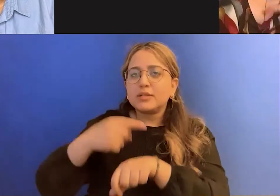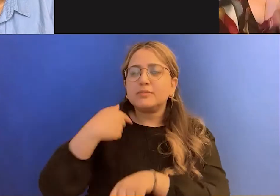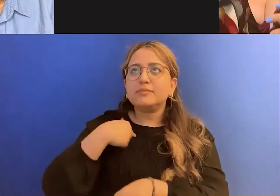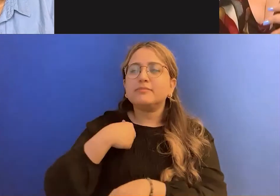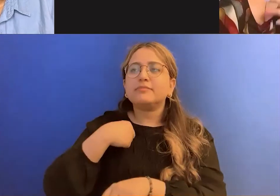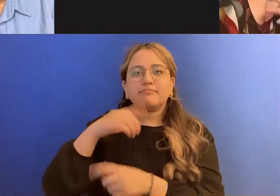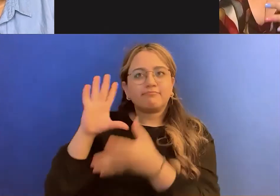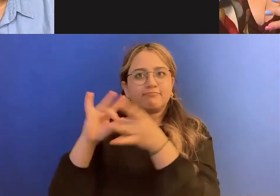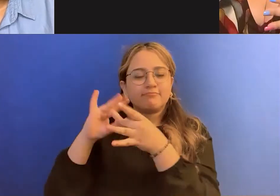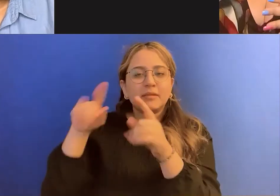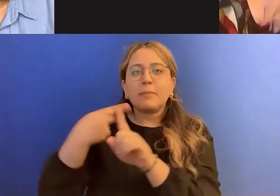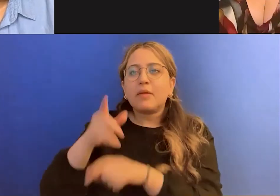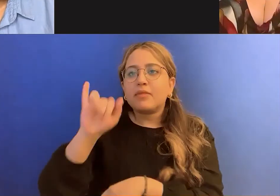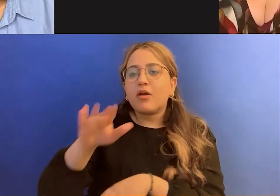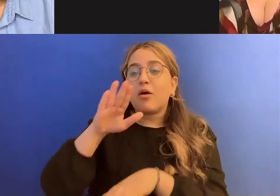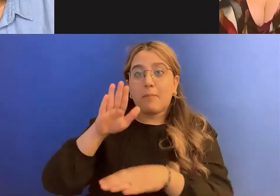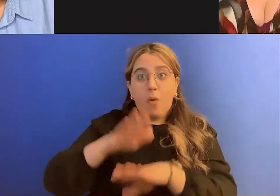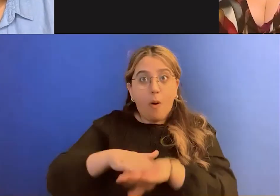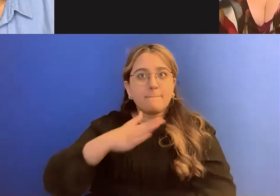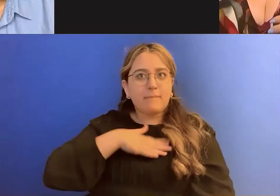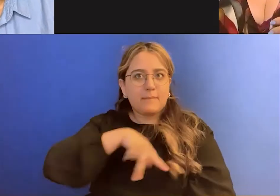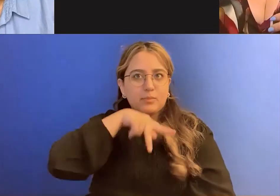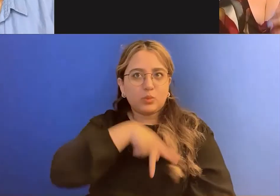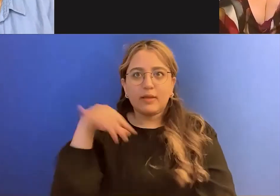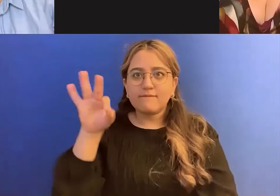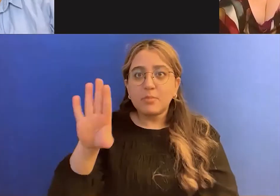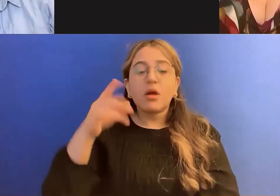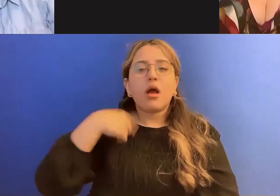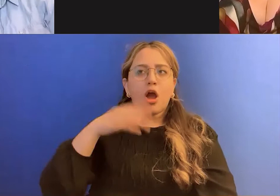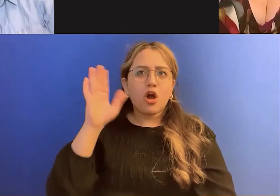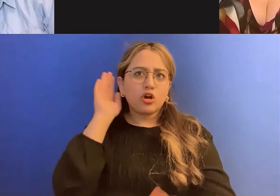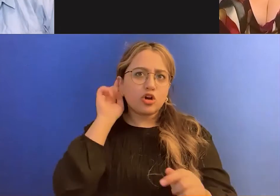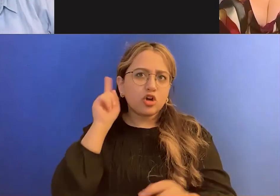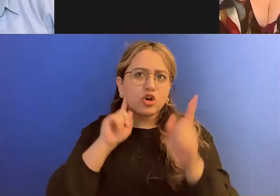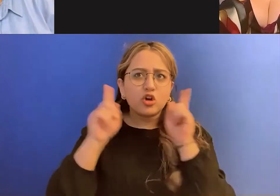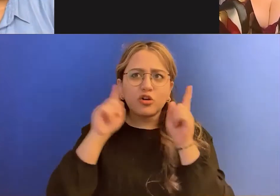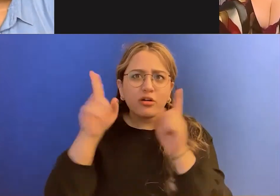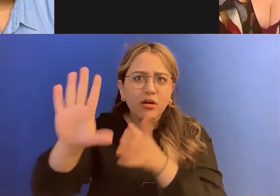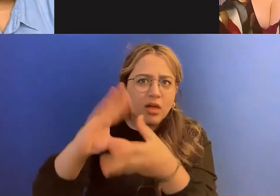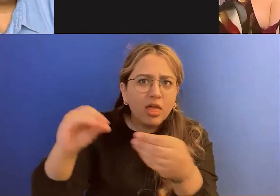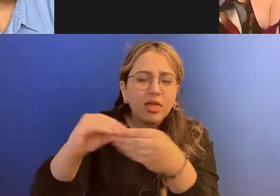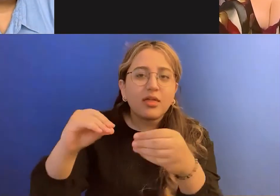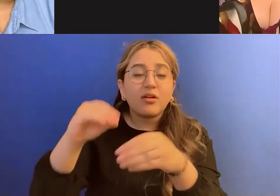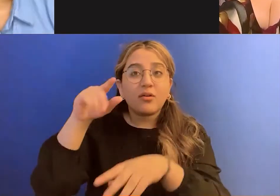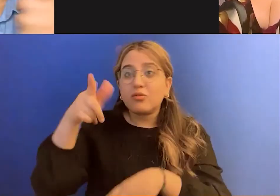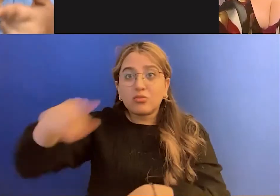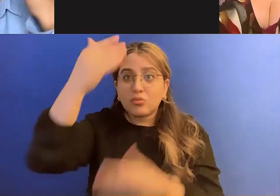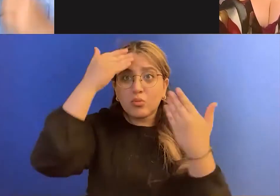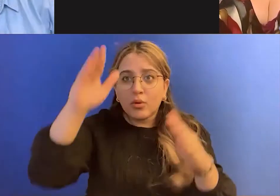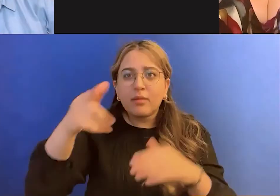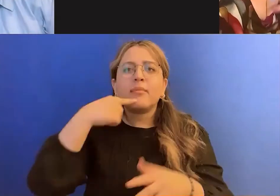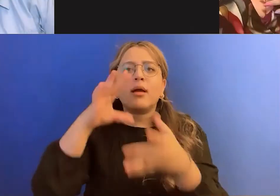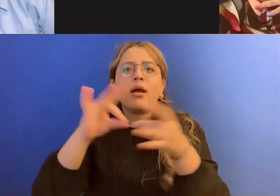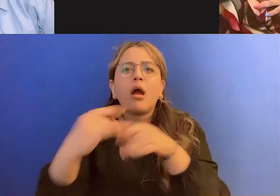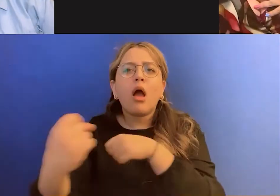and hearing from, from people who didn't know the landscape that it was, you know, if you didn't put yourself out there like that, you wouldn't be getting this.